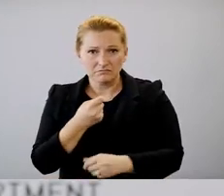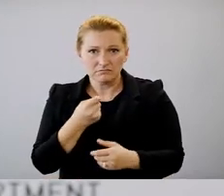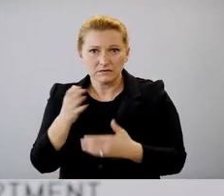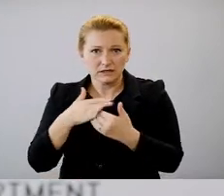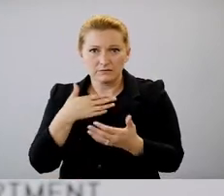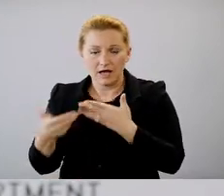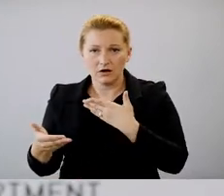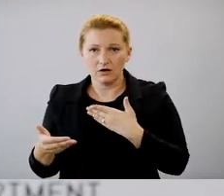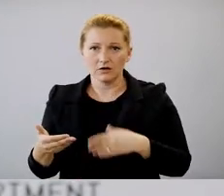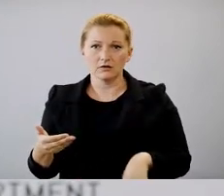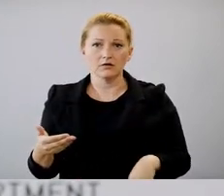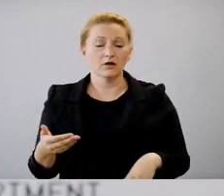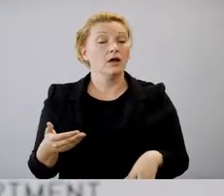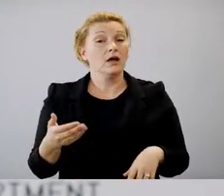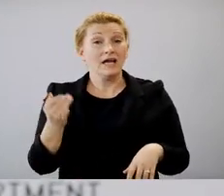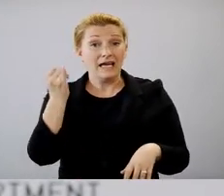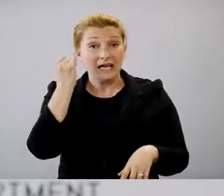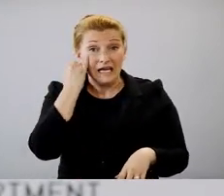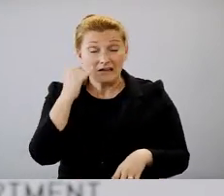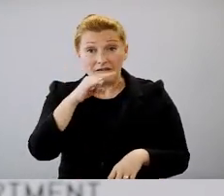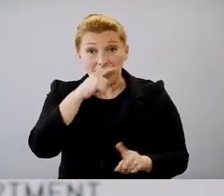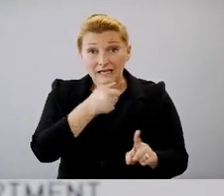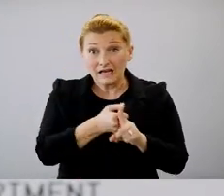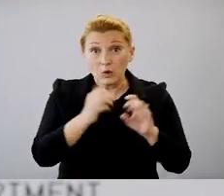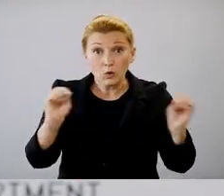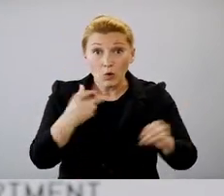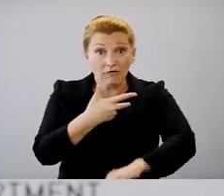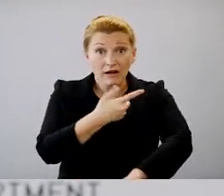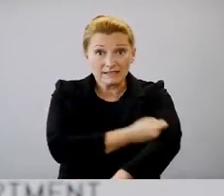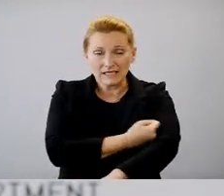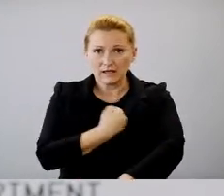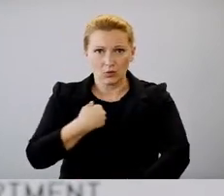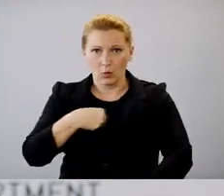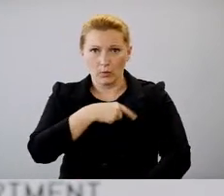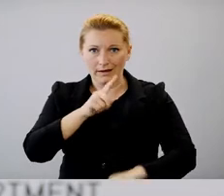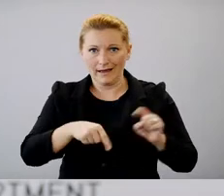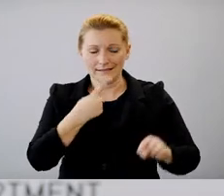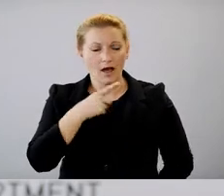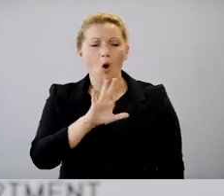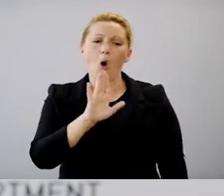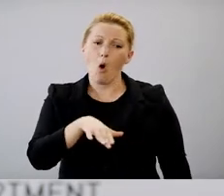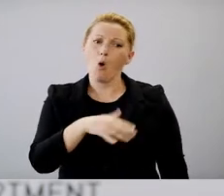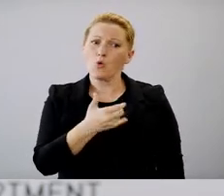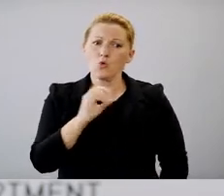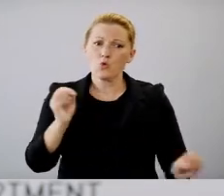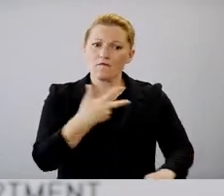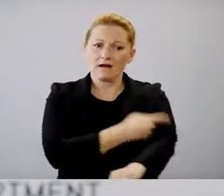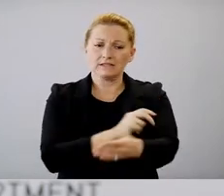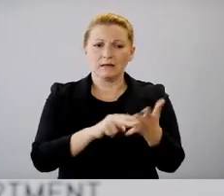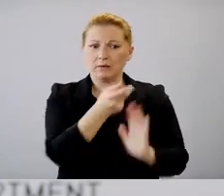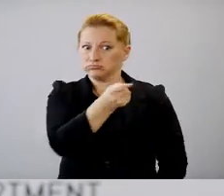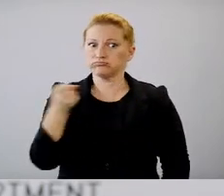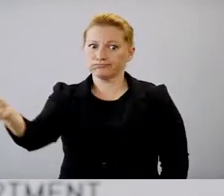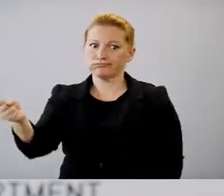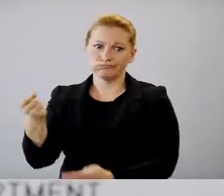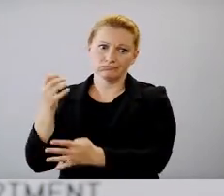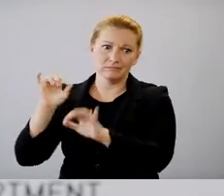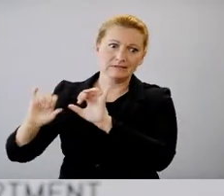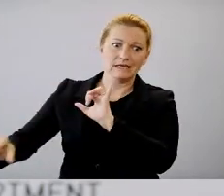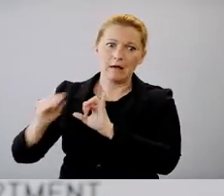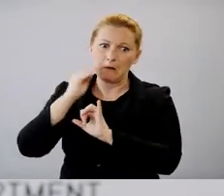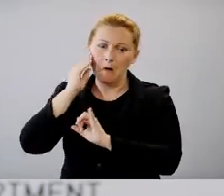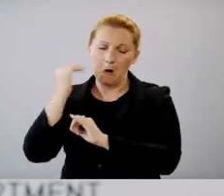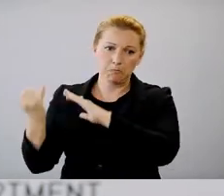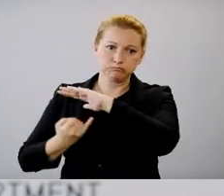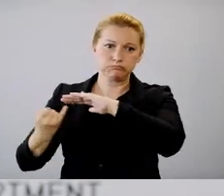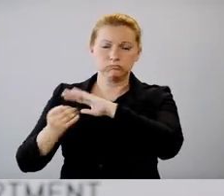quarantined, but public health doesn't do that. Um, they will take a look. There may be recommendations that a fully vaccinated individual quarantine.